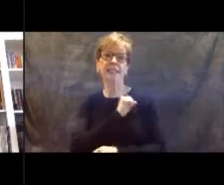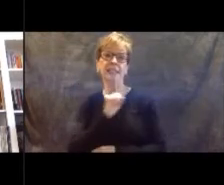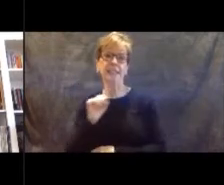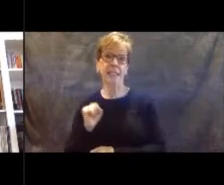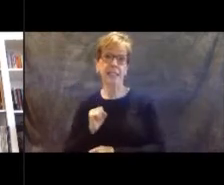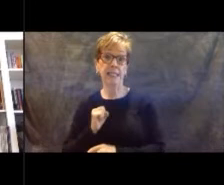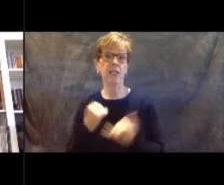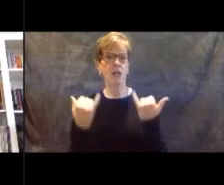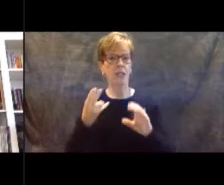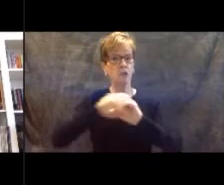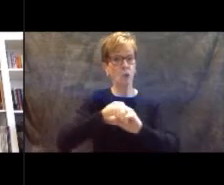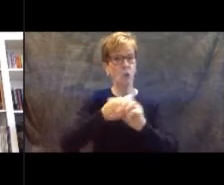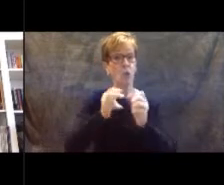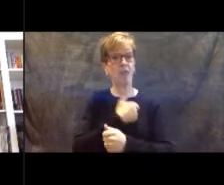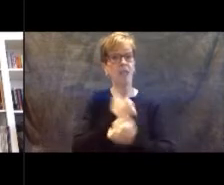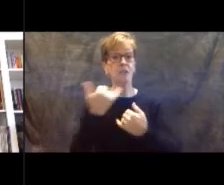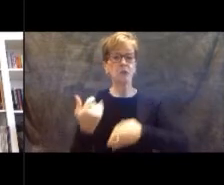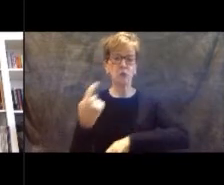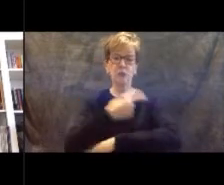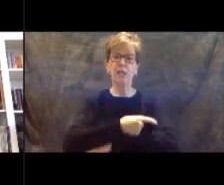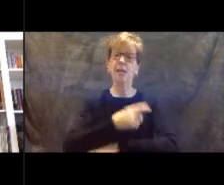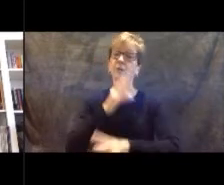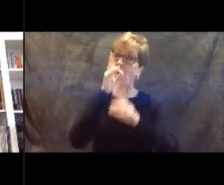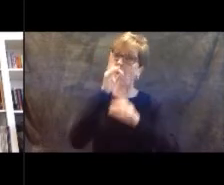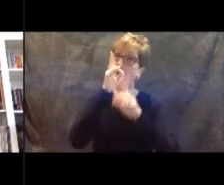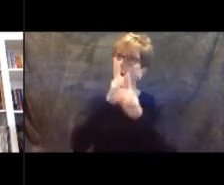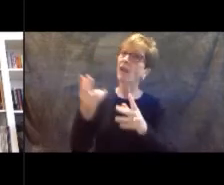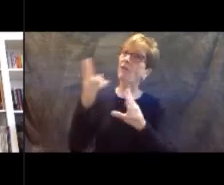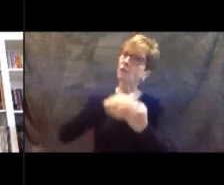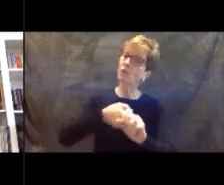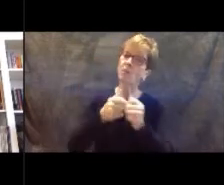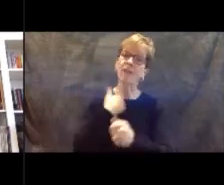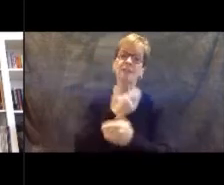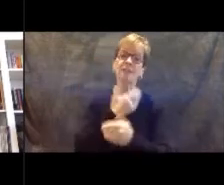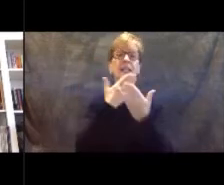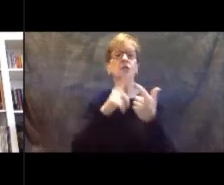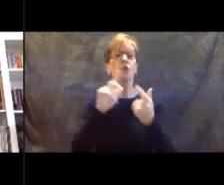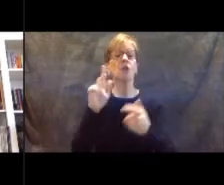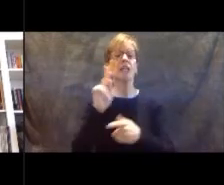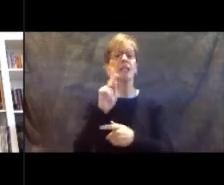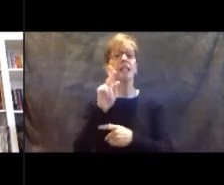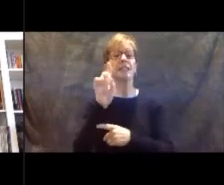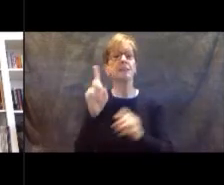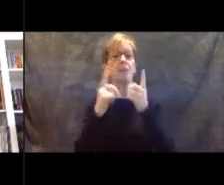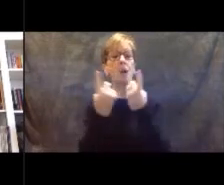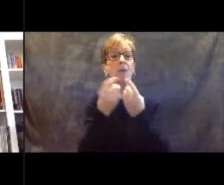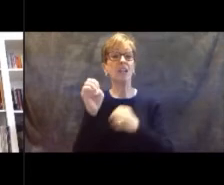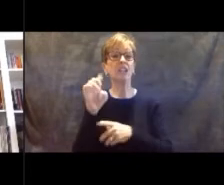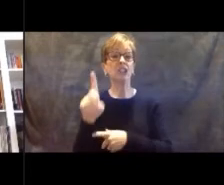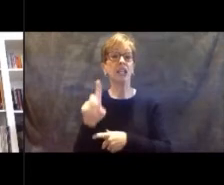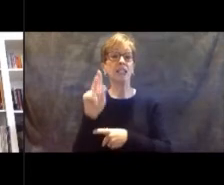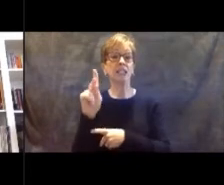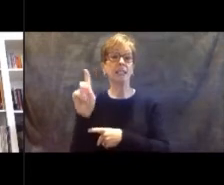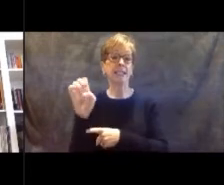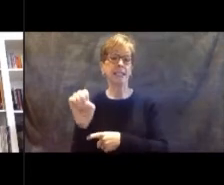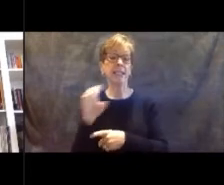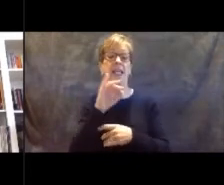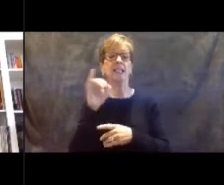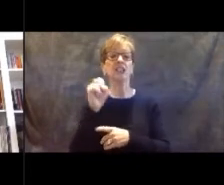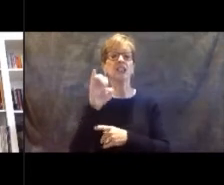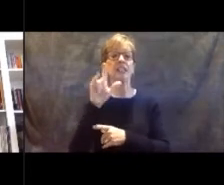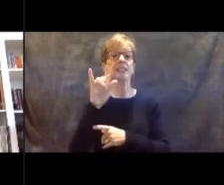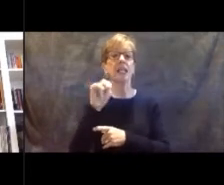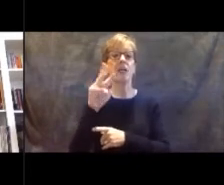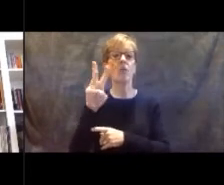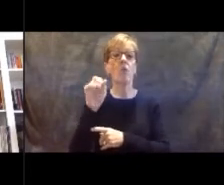tuning in. A big thank you to the Kentucky Department of Education and especially Jocelyn Waddell for her tireless efforts